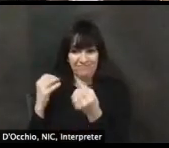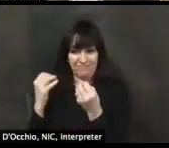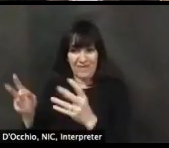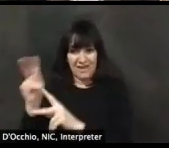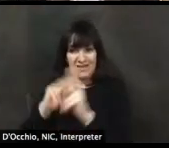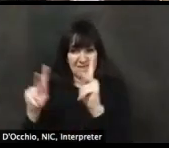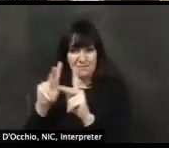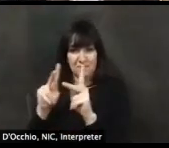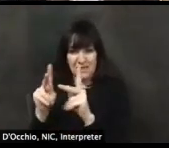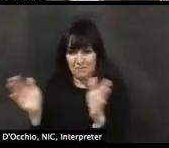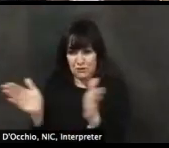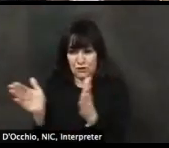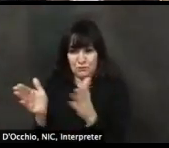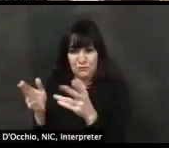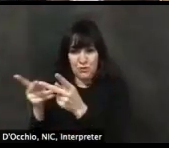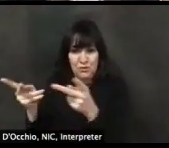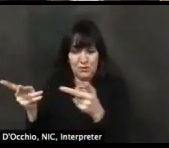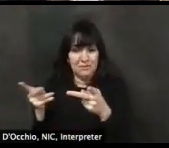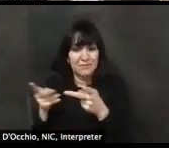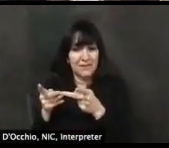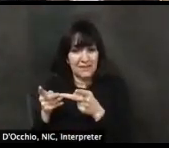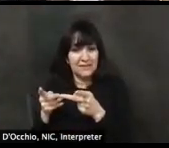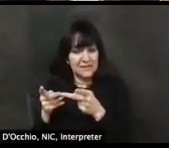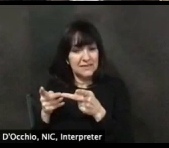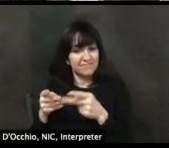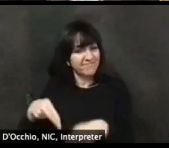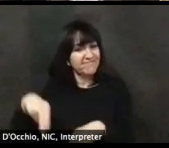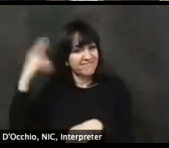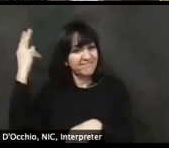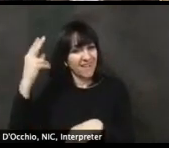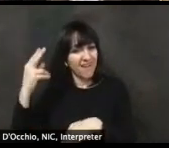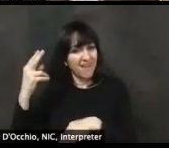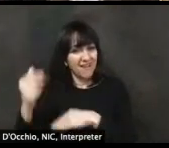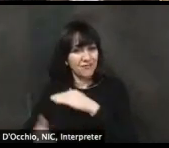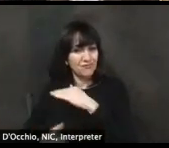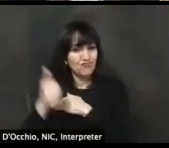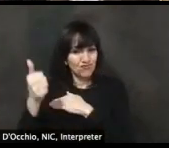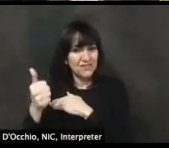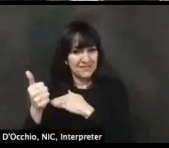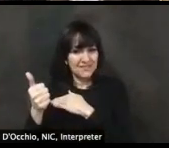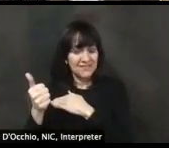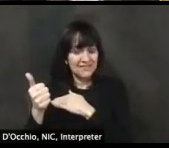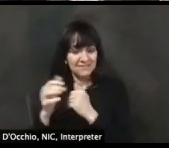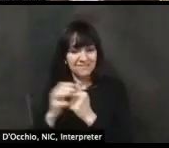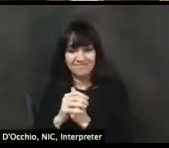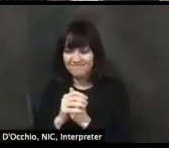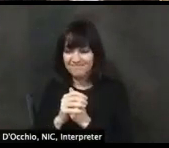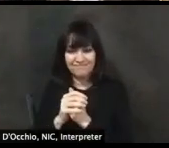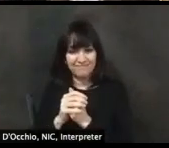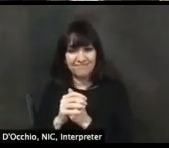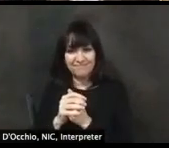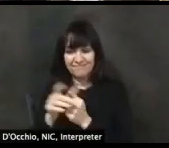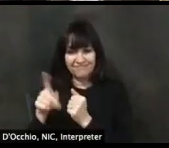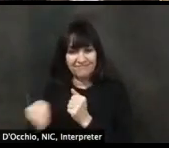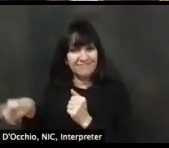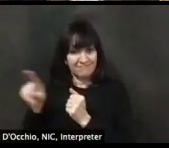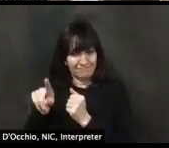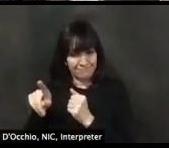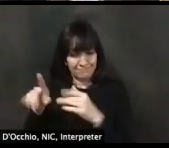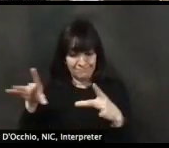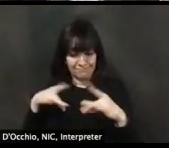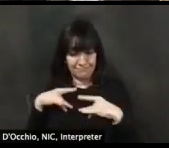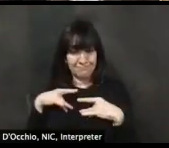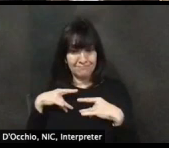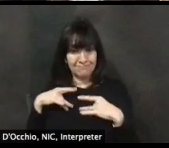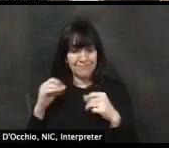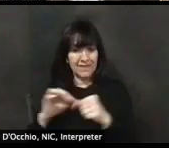is these are the highest risk individuals for negative consequences from this virus. So for